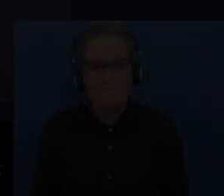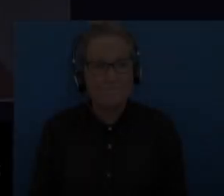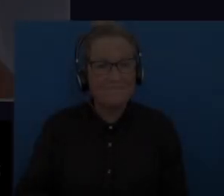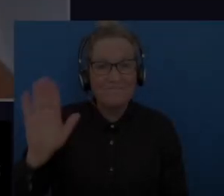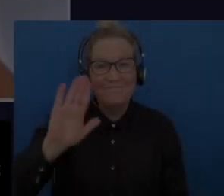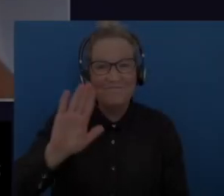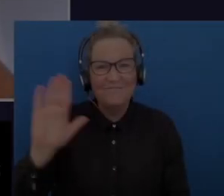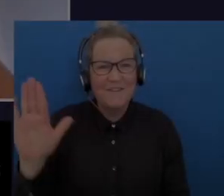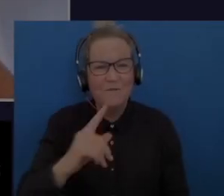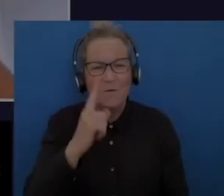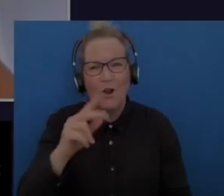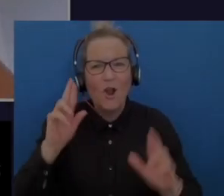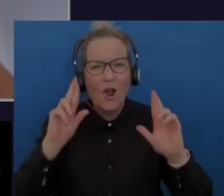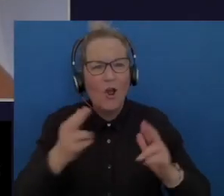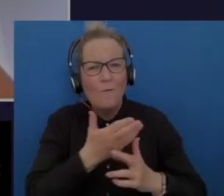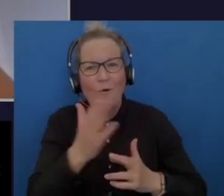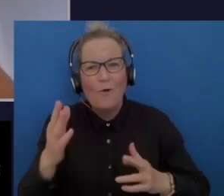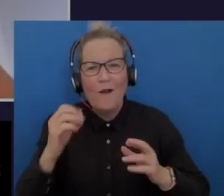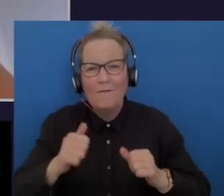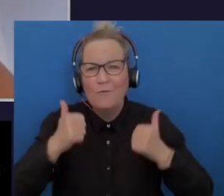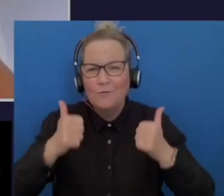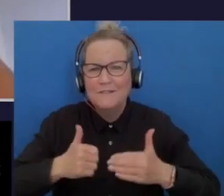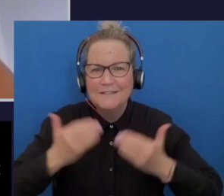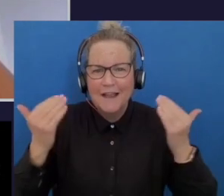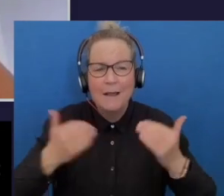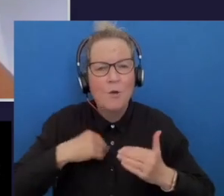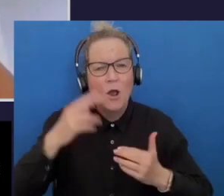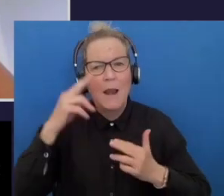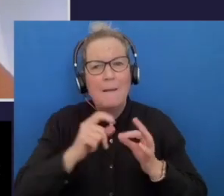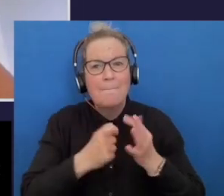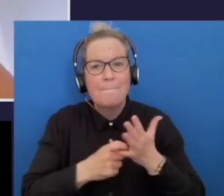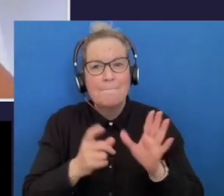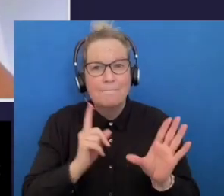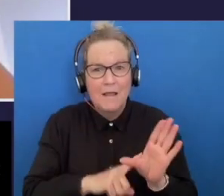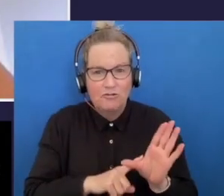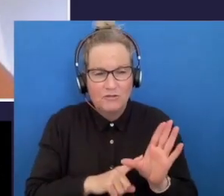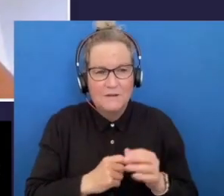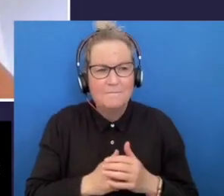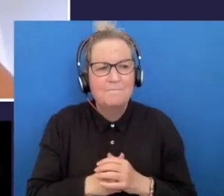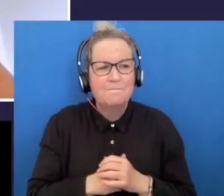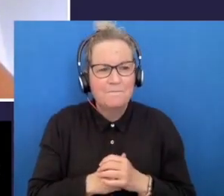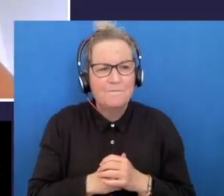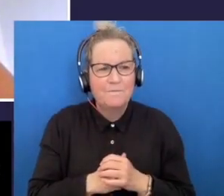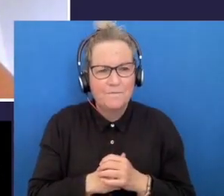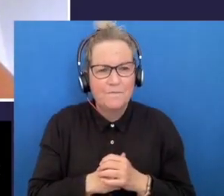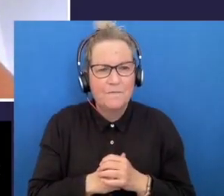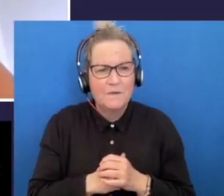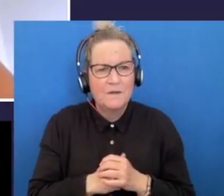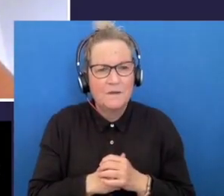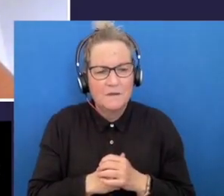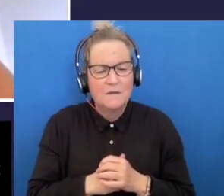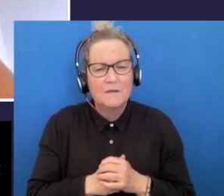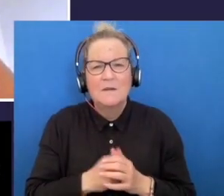i hope you's all having a good day my name is barry fernando um um